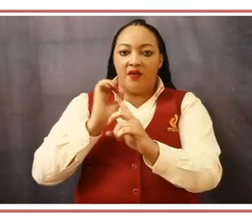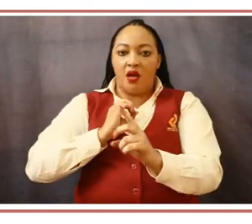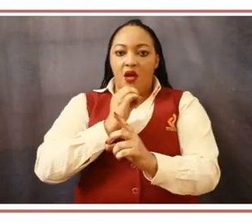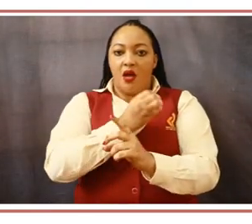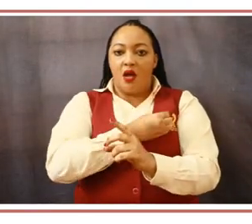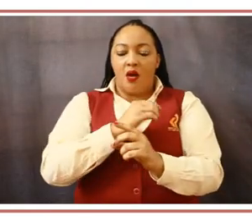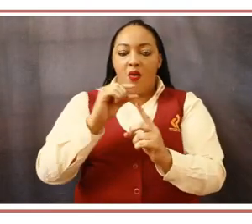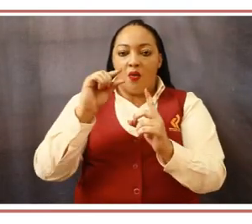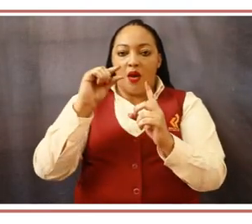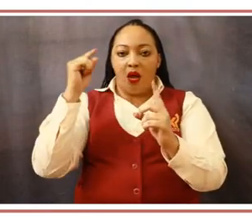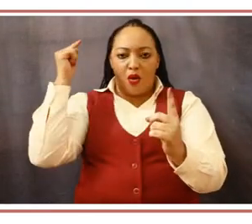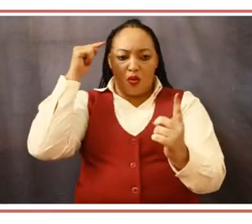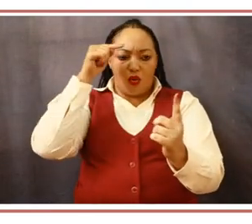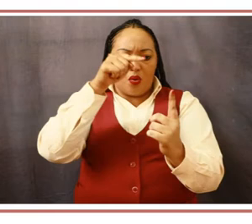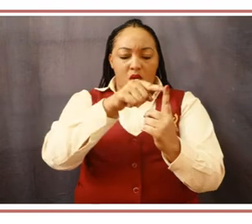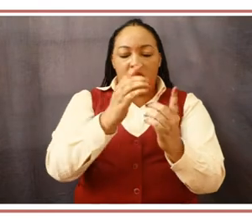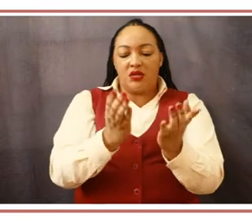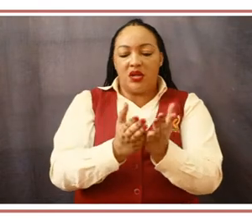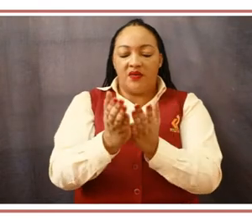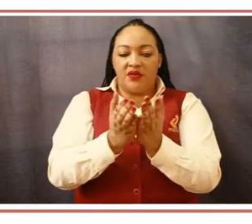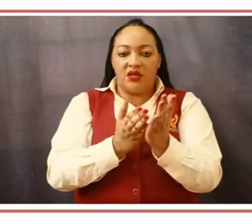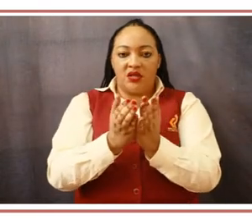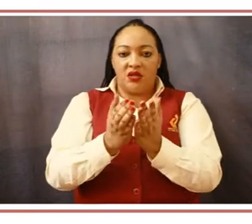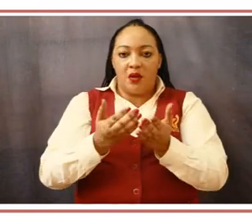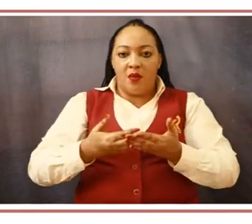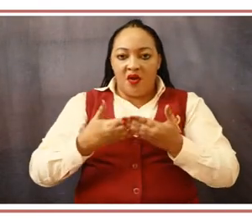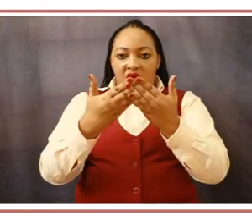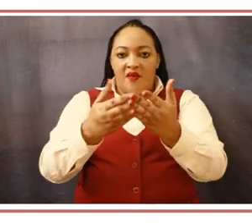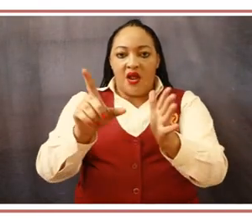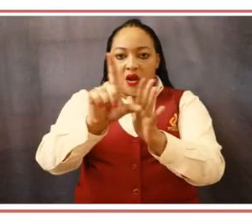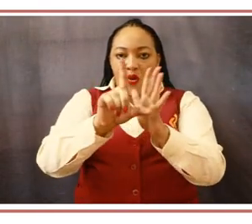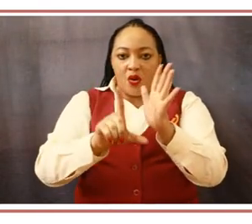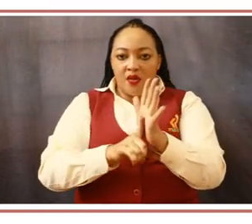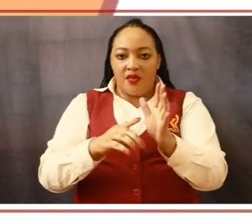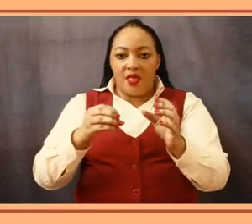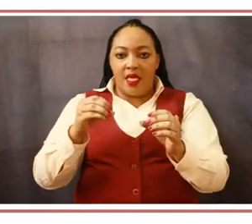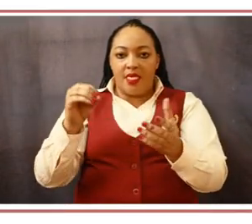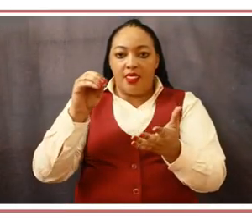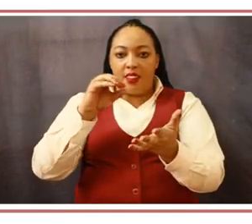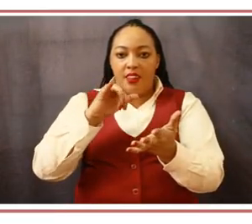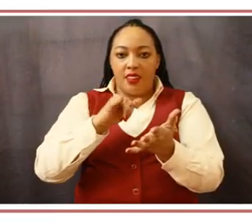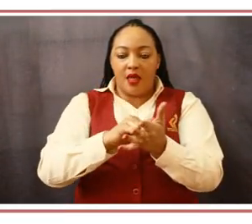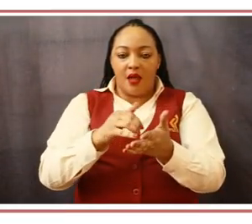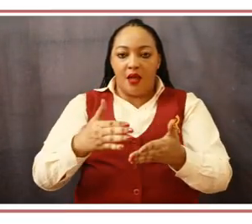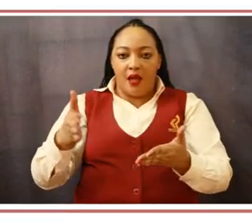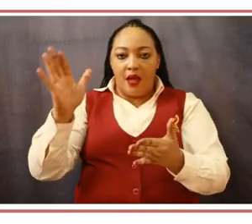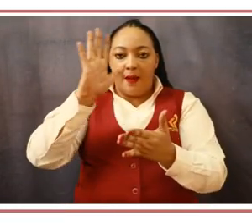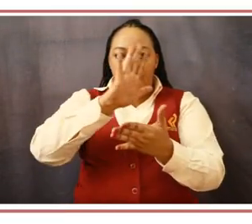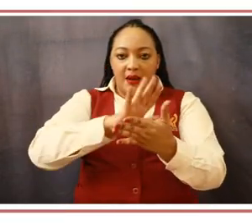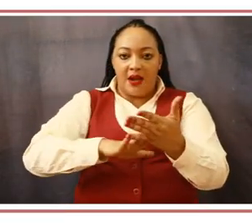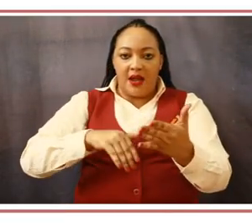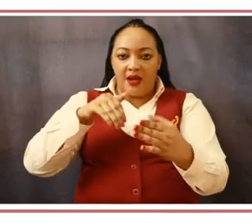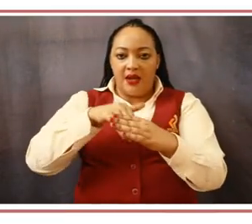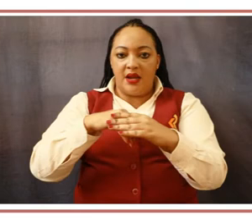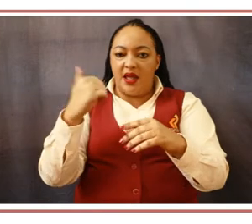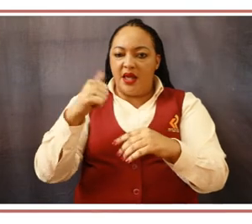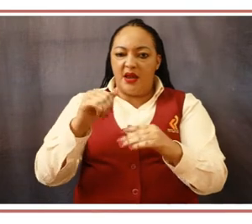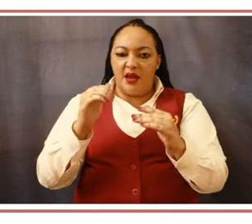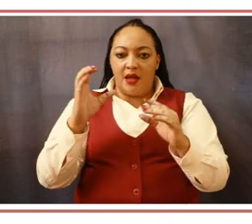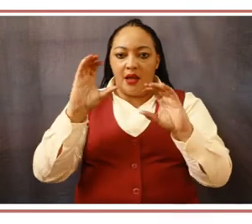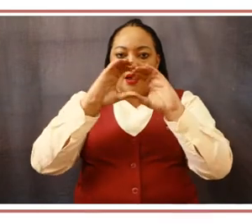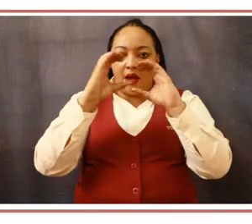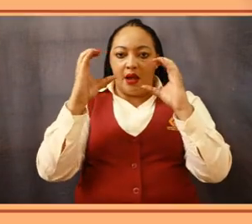committed to teamwork in pursuit of our common vision for the railway industry. Our services, standards and commitments.